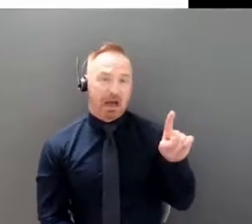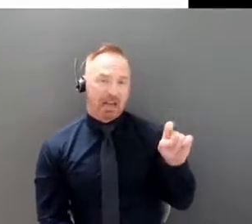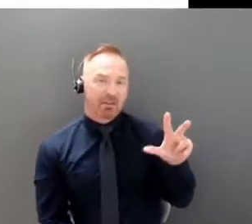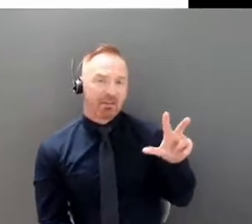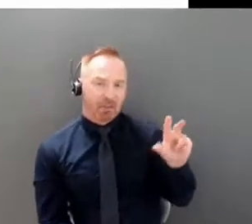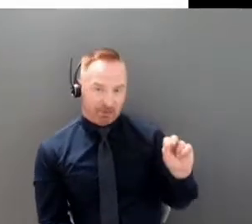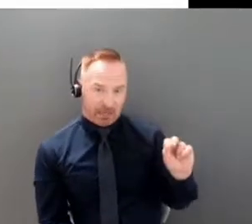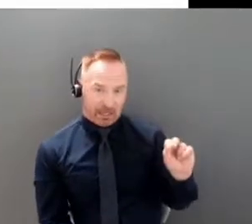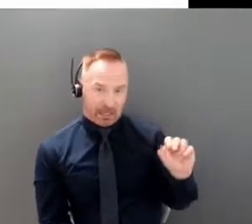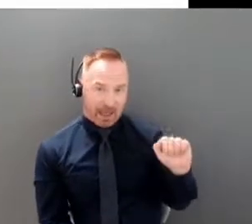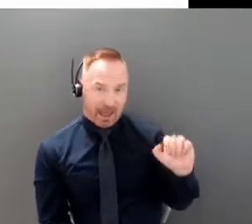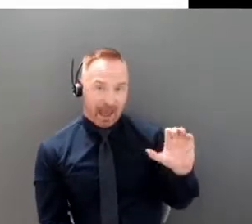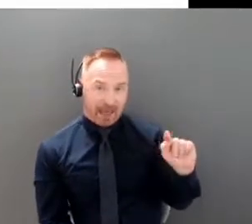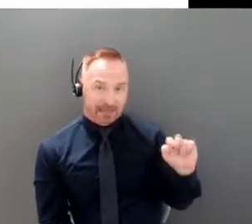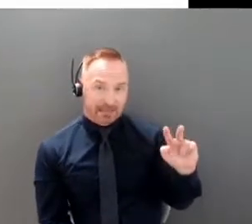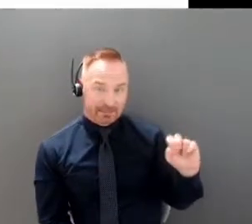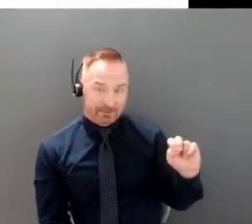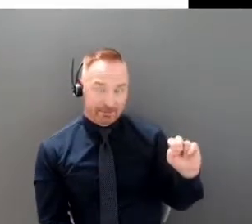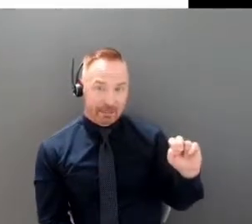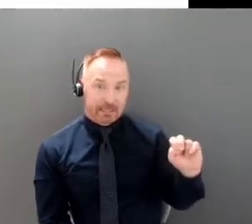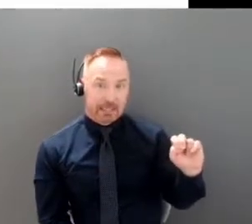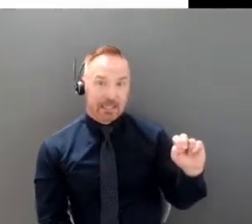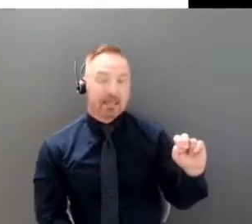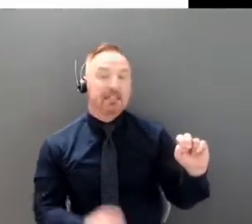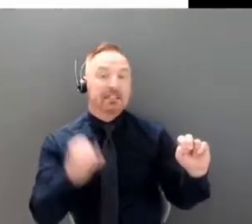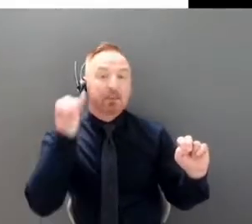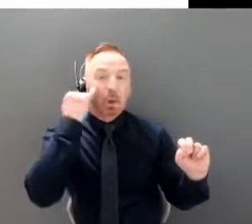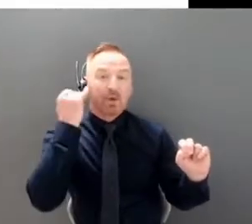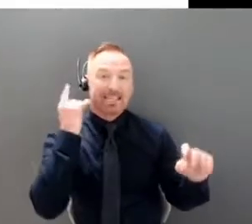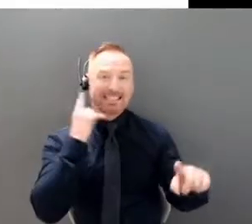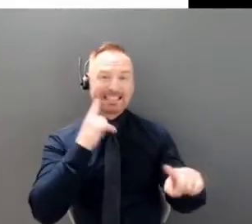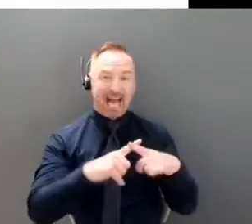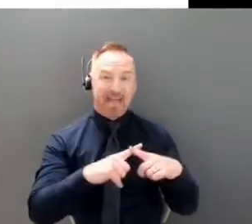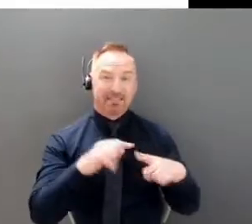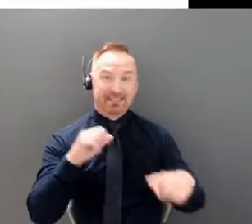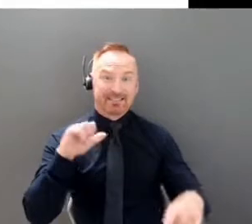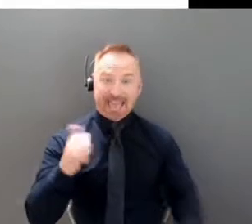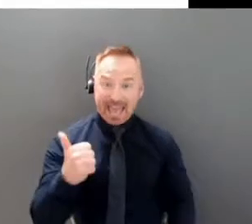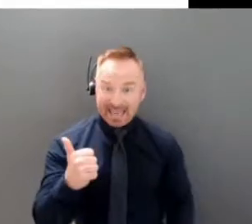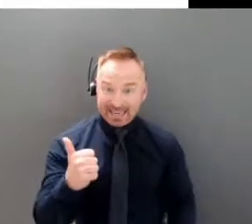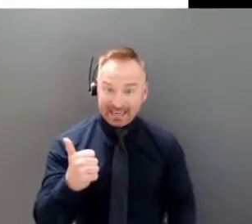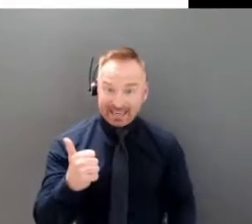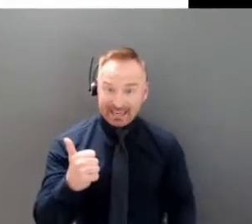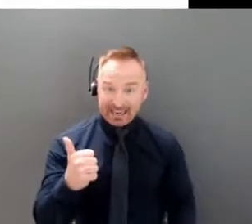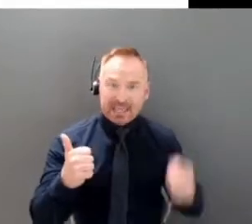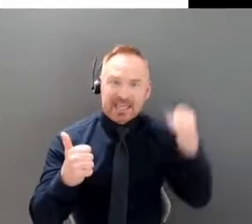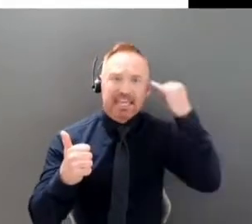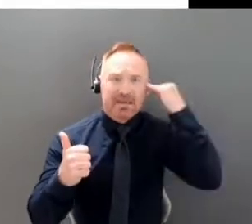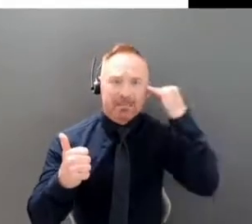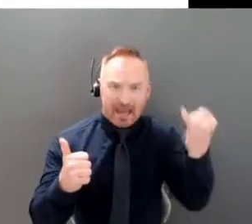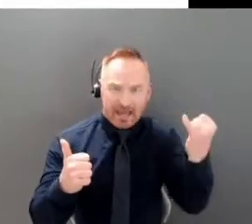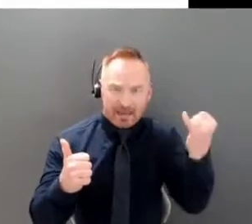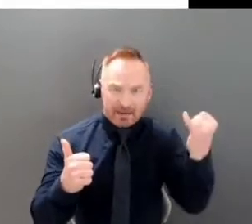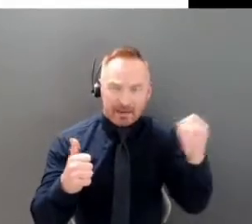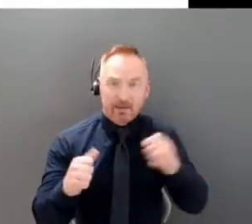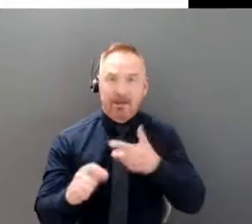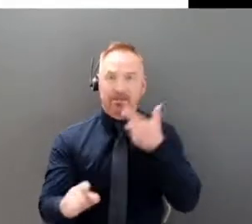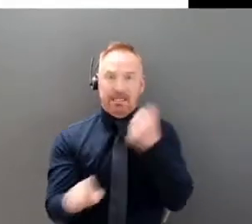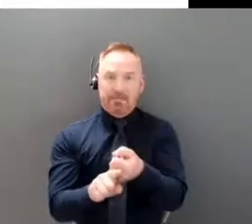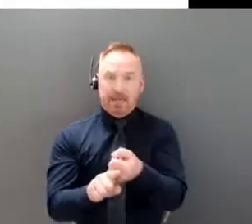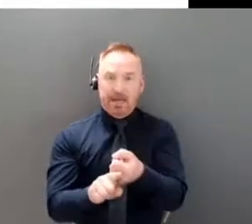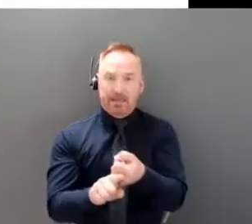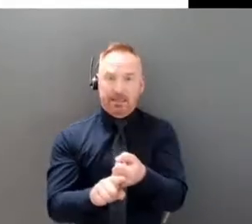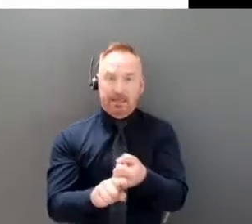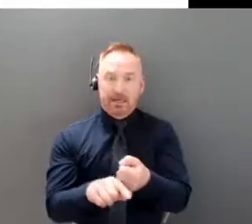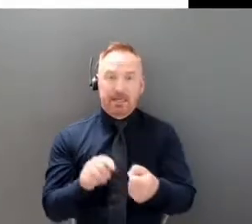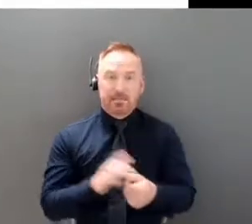if that were multiplied by 10 what the impact would be. What the impact would be we could instead of three patients